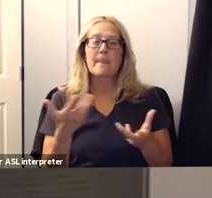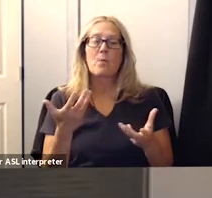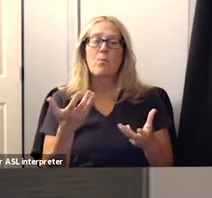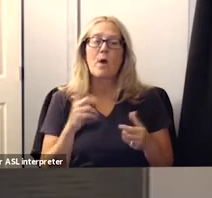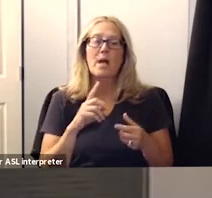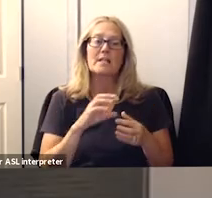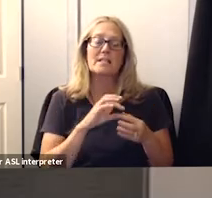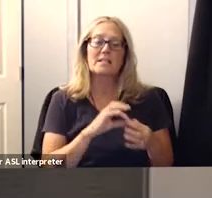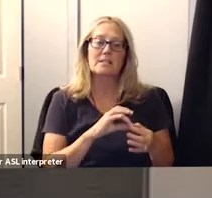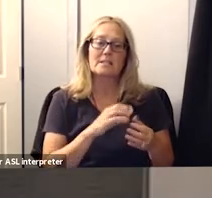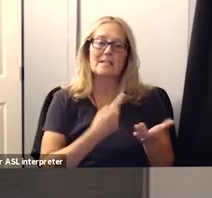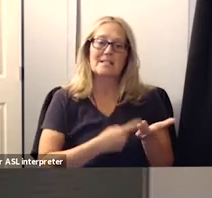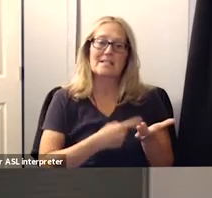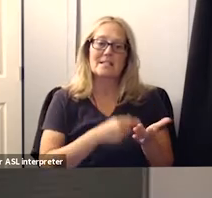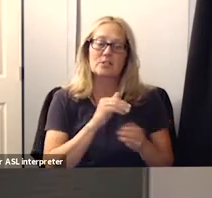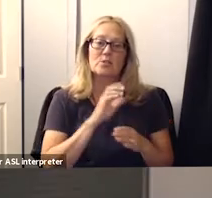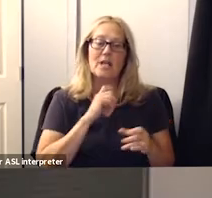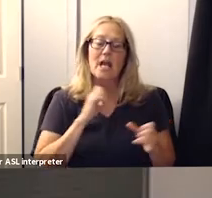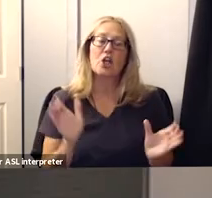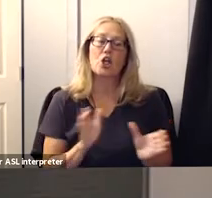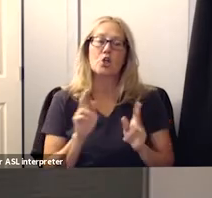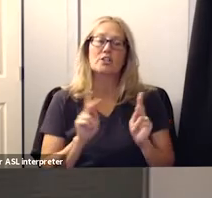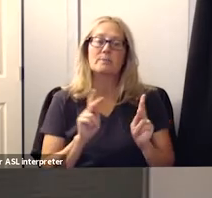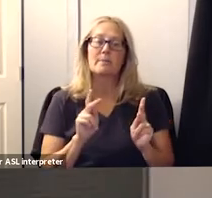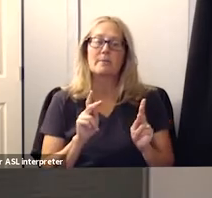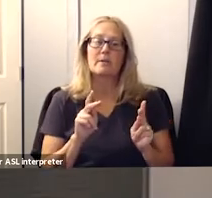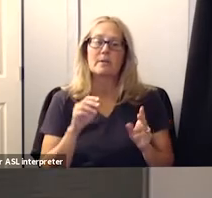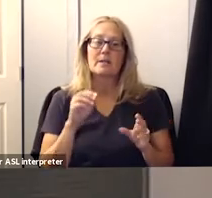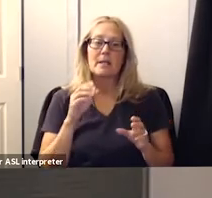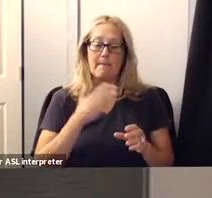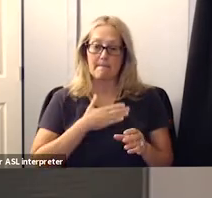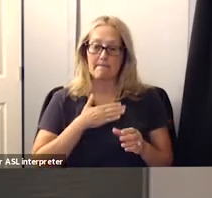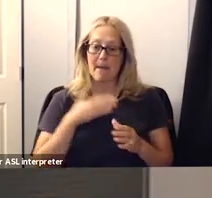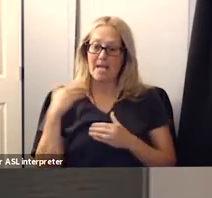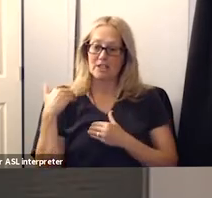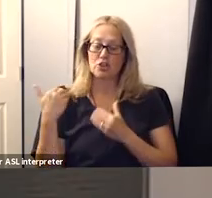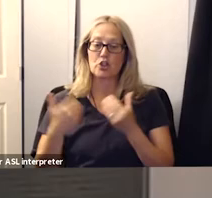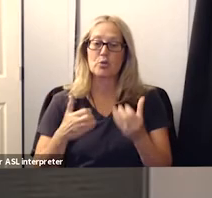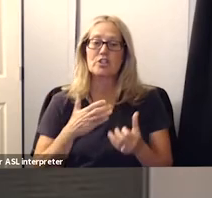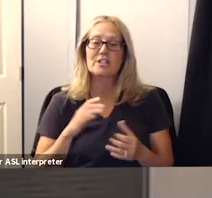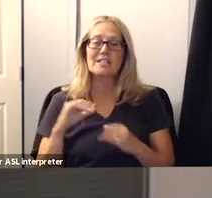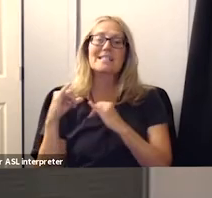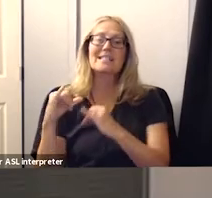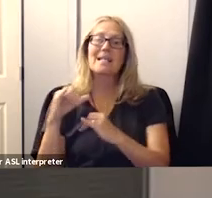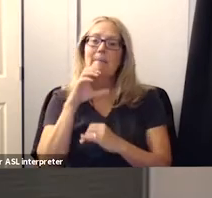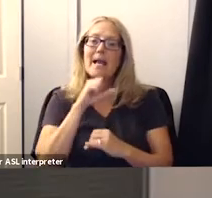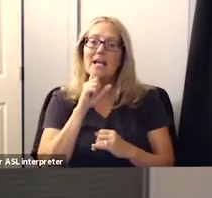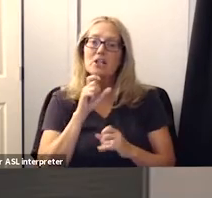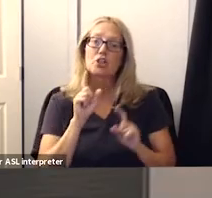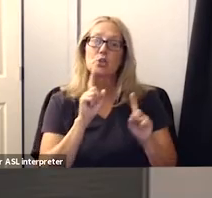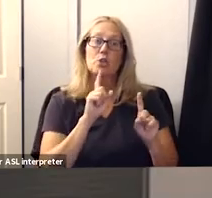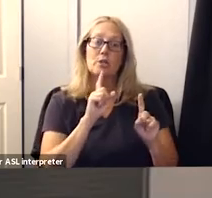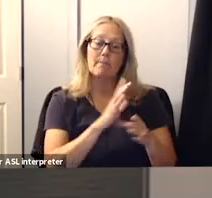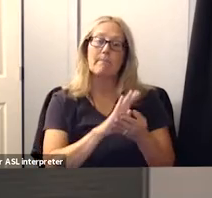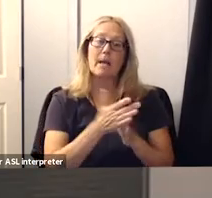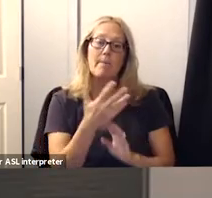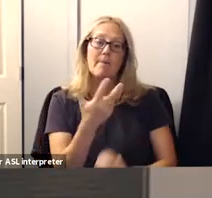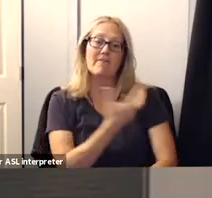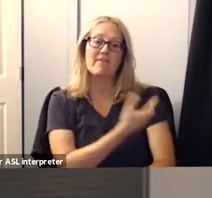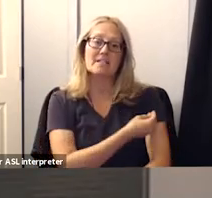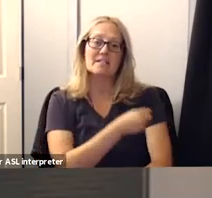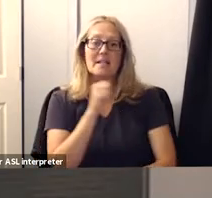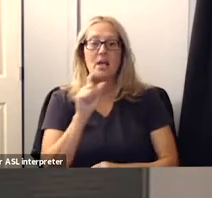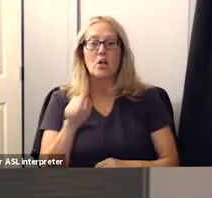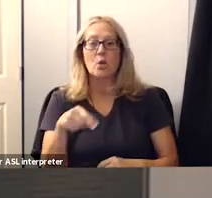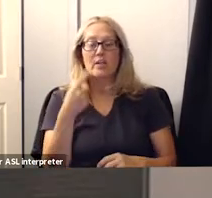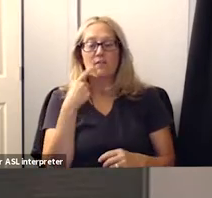i really encourage um people in my generation and people of my age to go get vaccinated not only for public